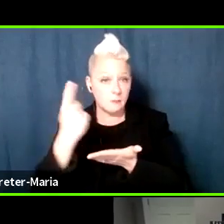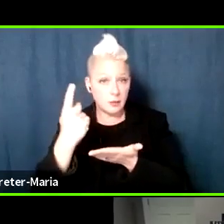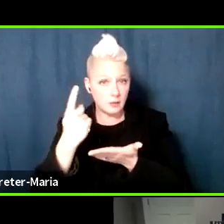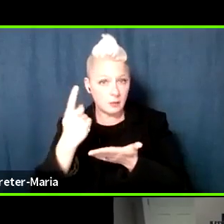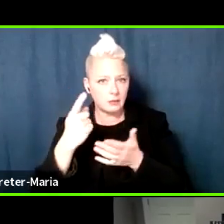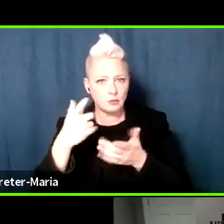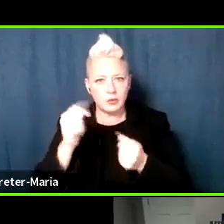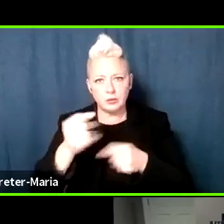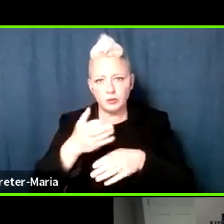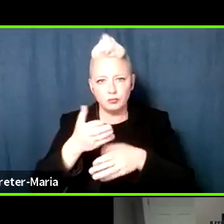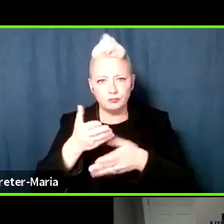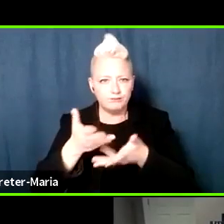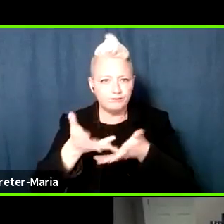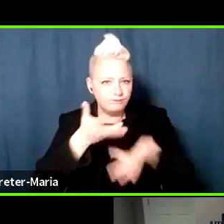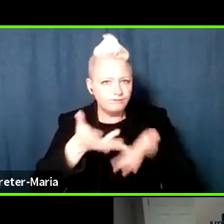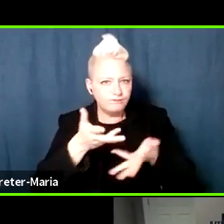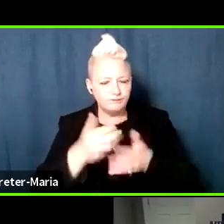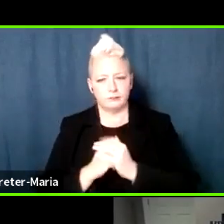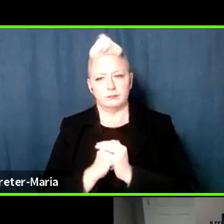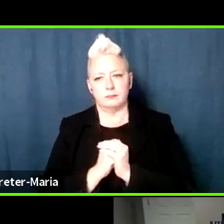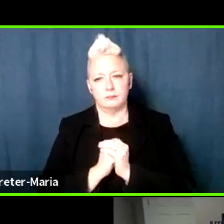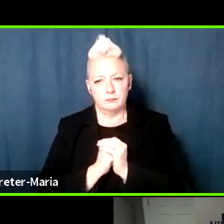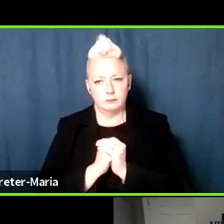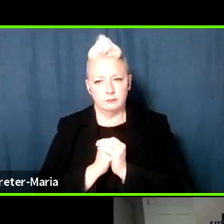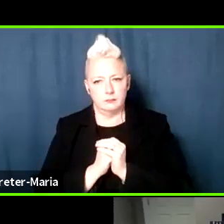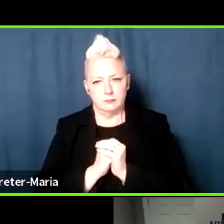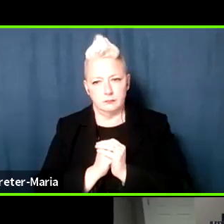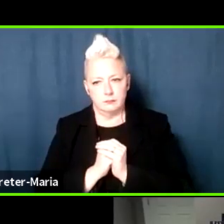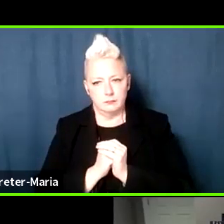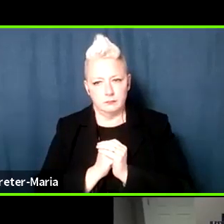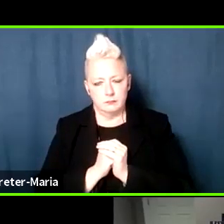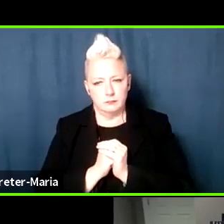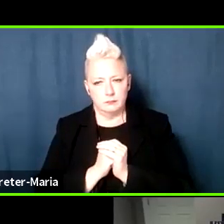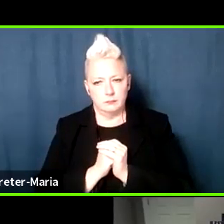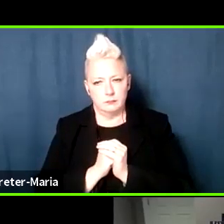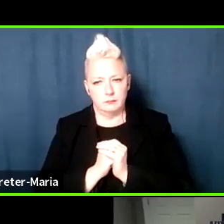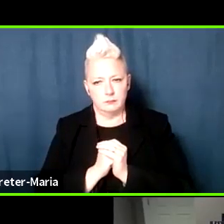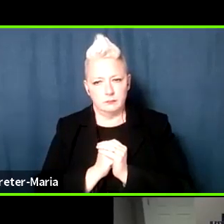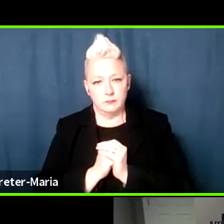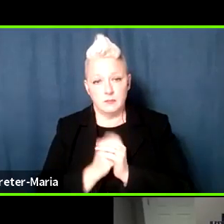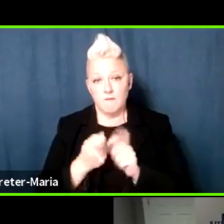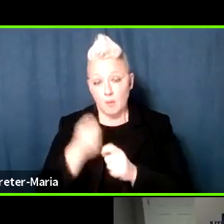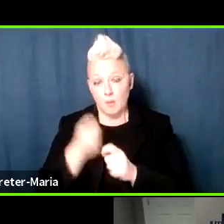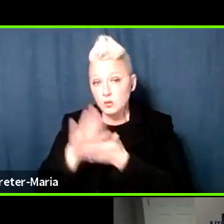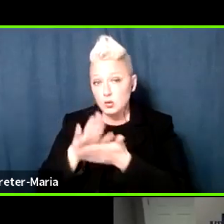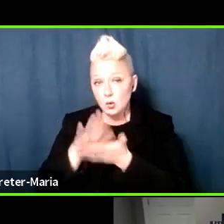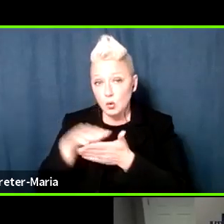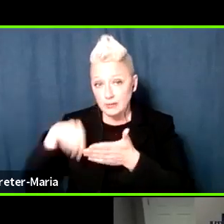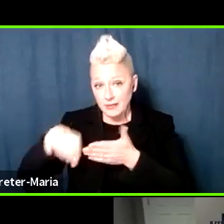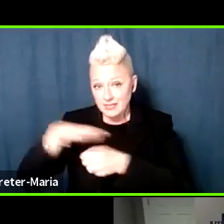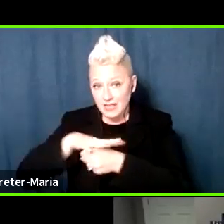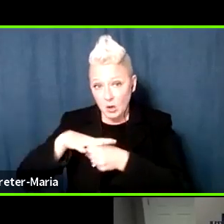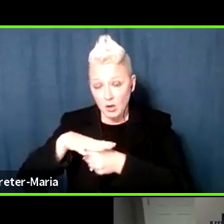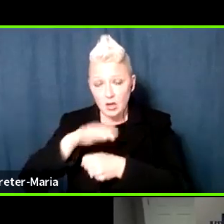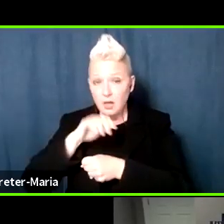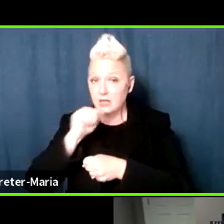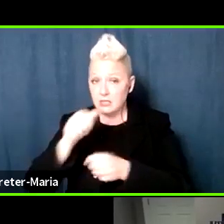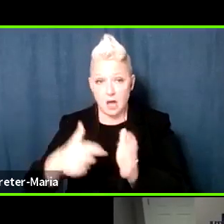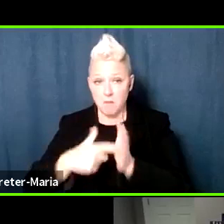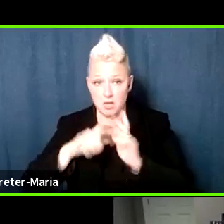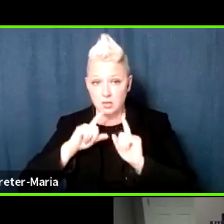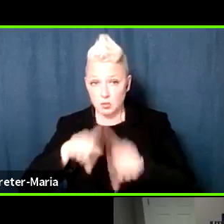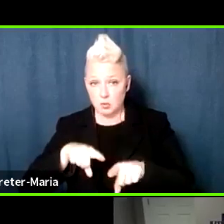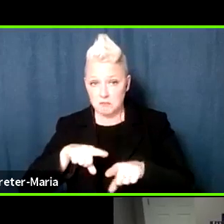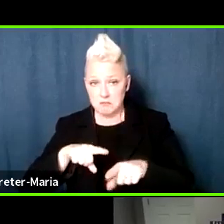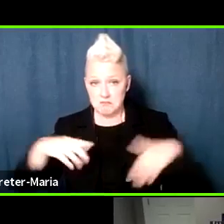Um, and I, I don't think there's mandatory reporting from schools in this area. think you're right. Um,